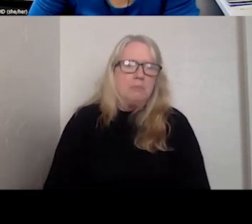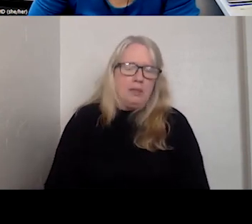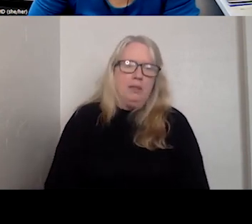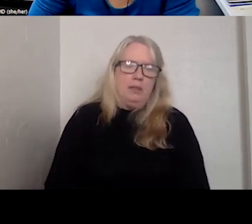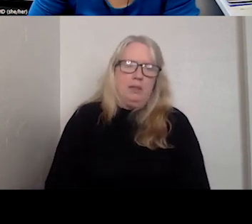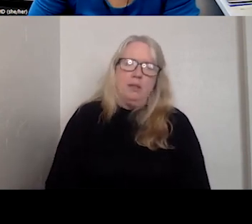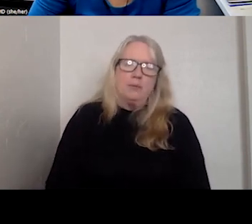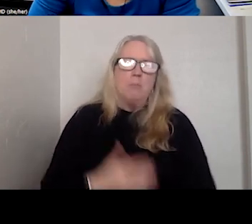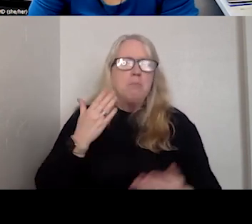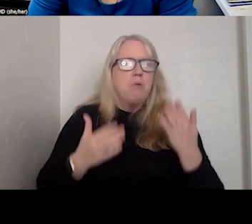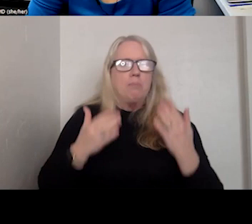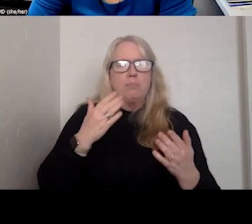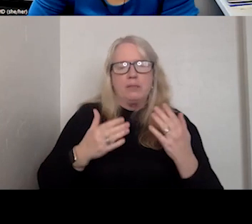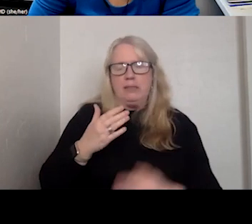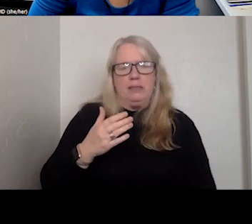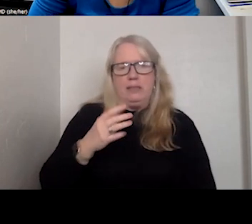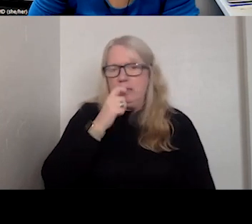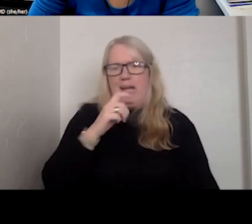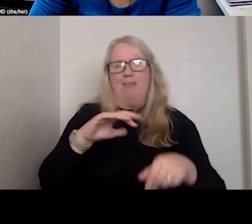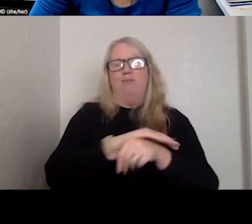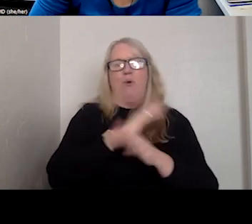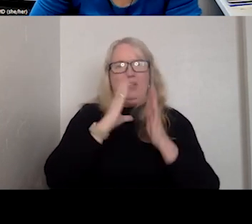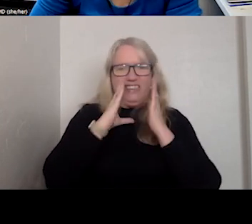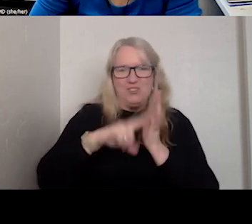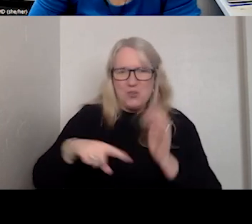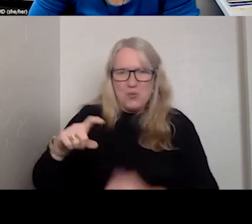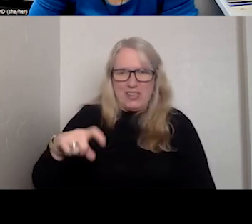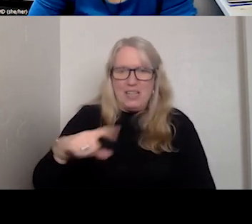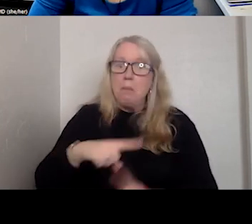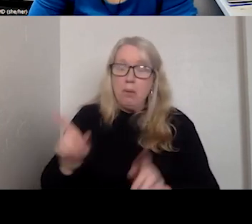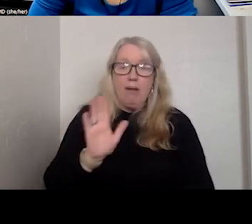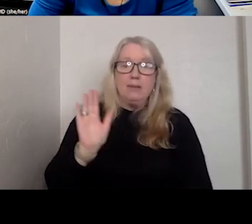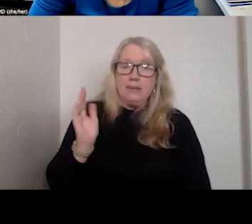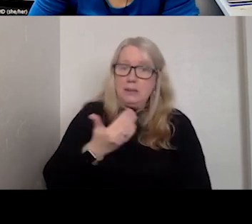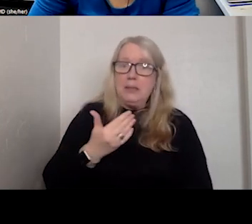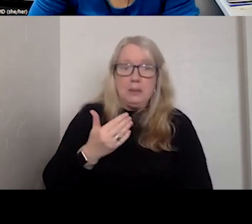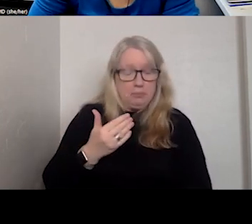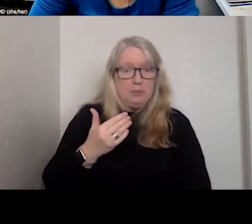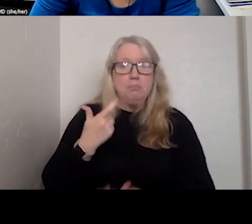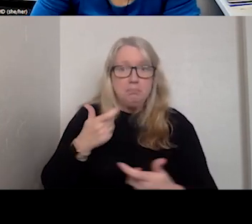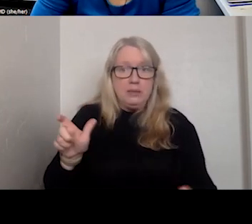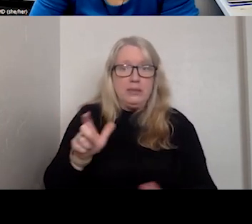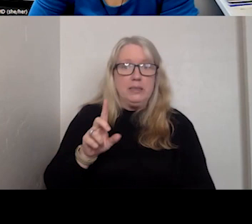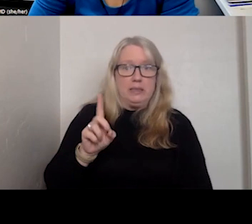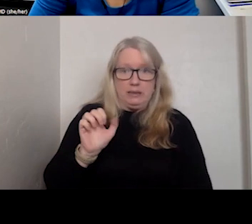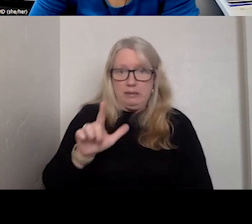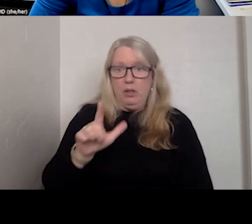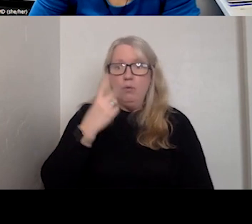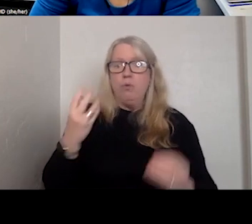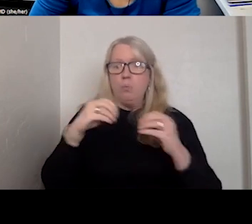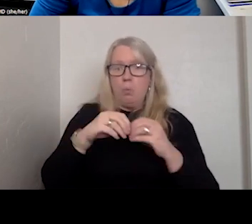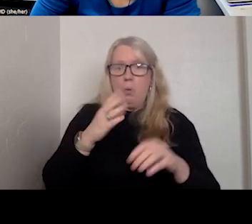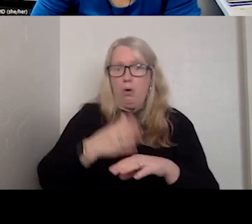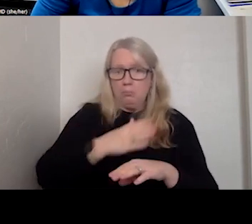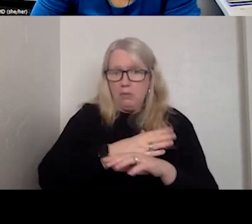not getting quite the attention it deserves, but it seems to be a pretty big deal in increasing access for